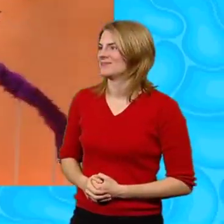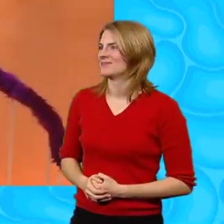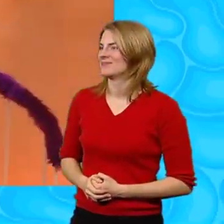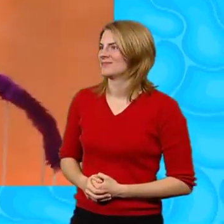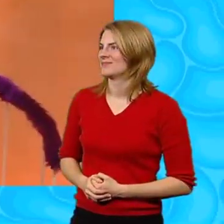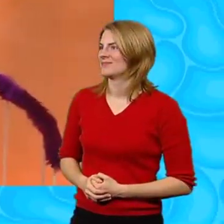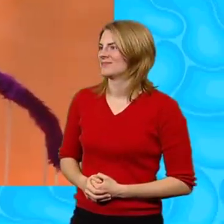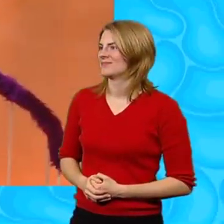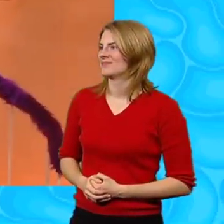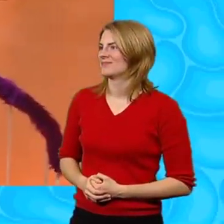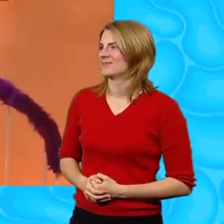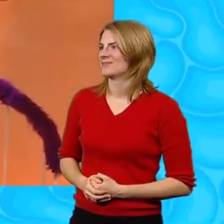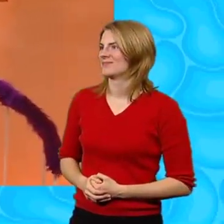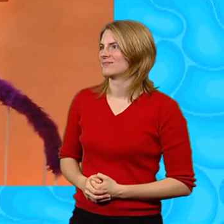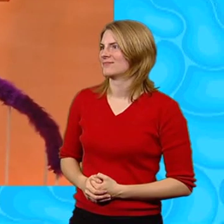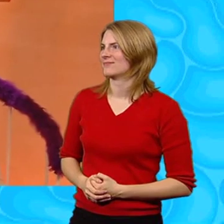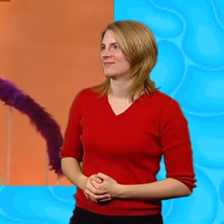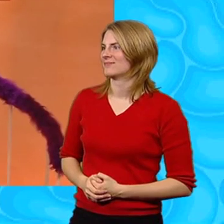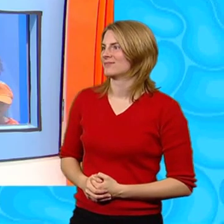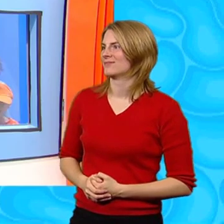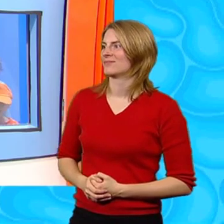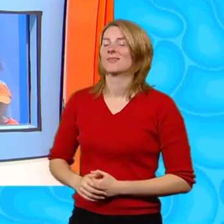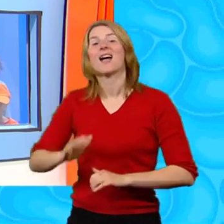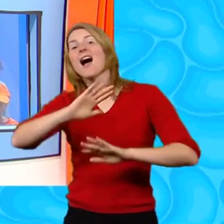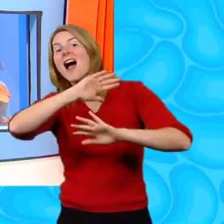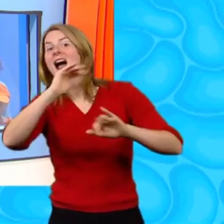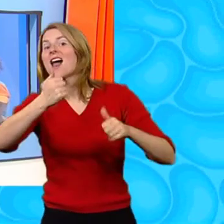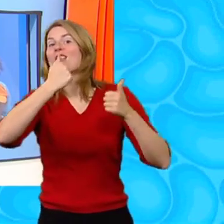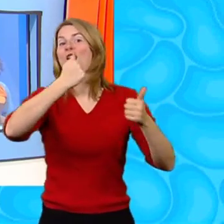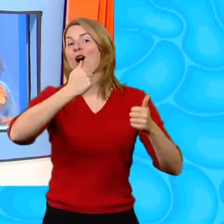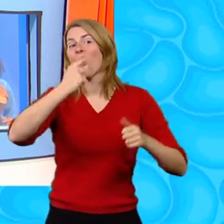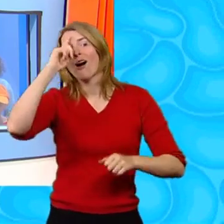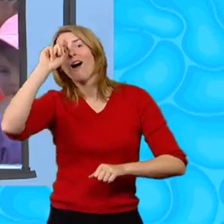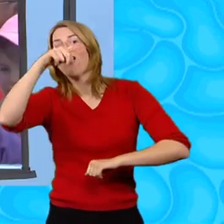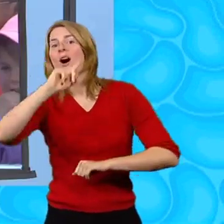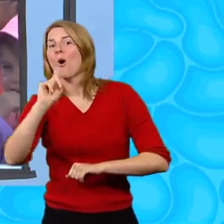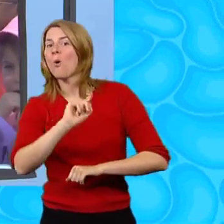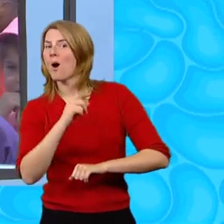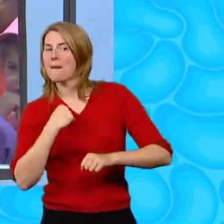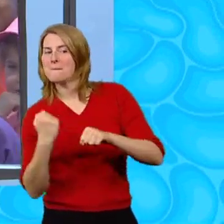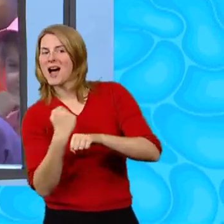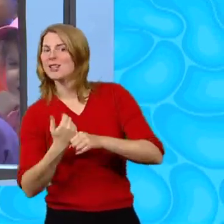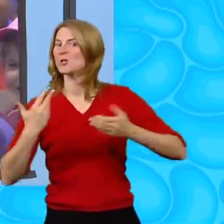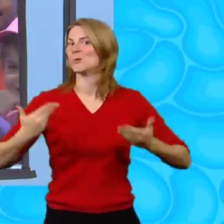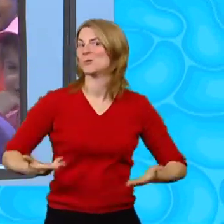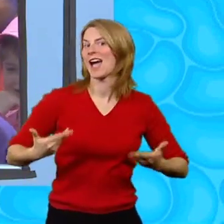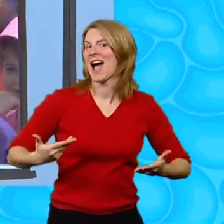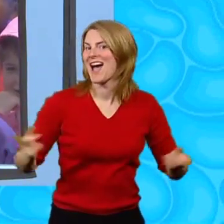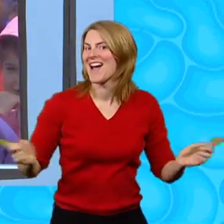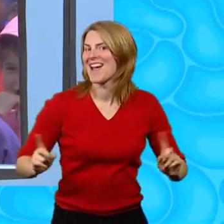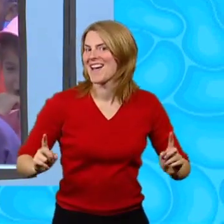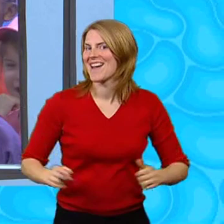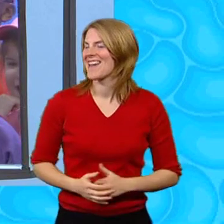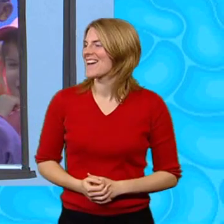Try making it in a minute Hello Mr. Maker Guess what we're making